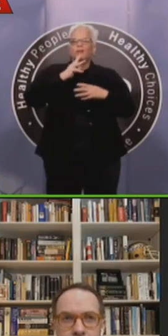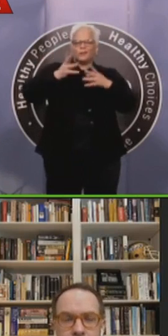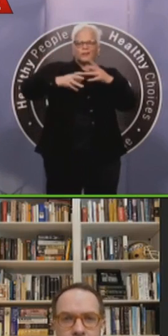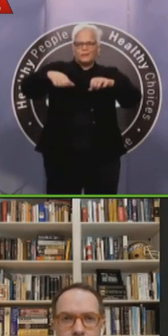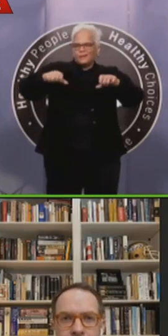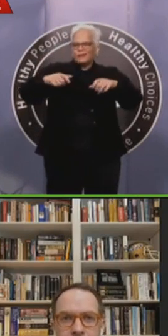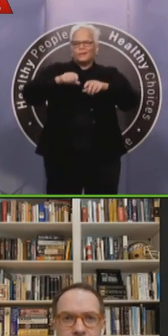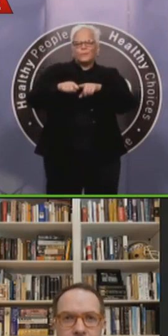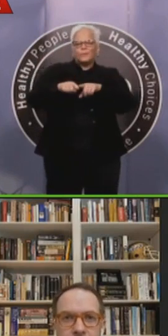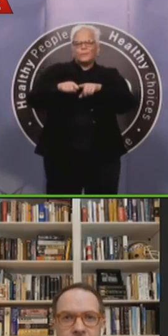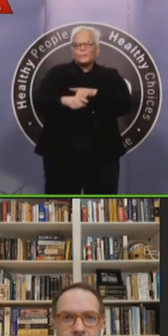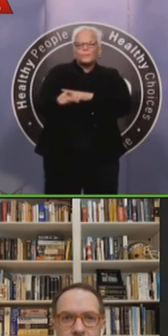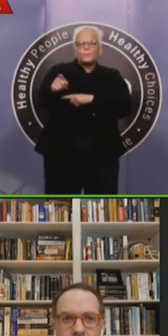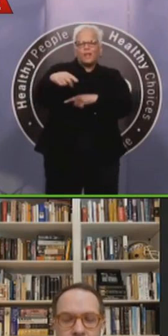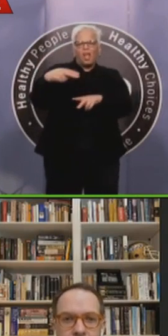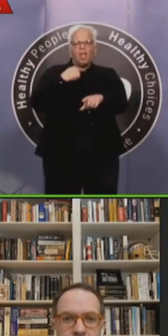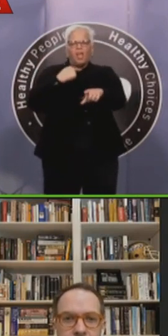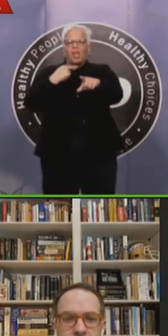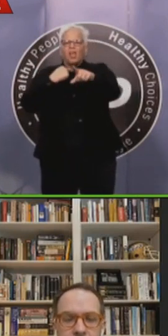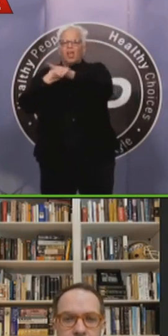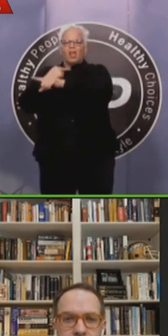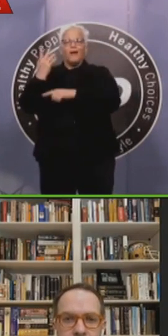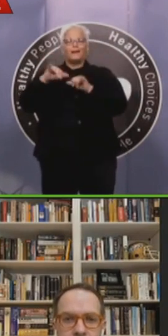It is this an expensive problem to fix.